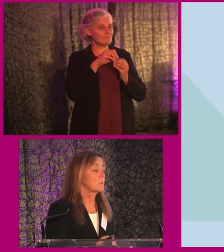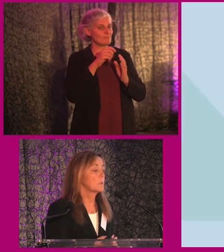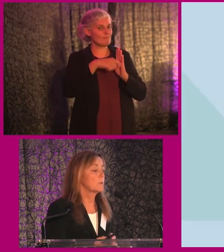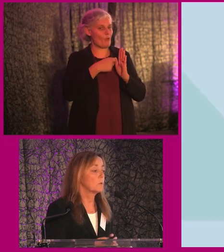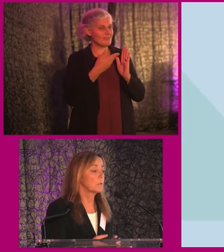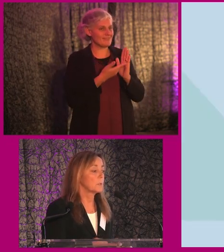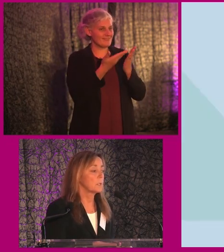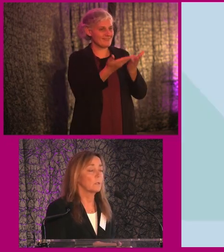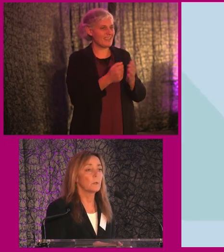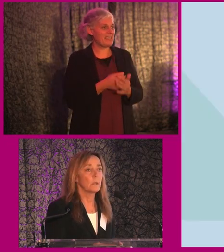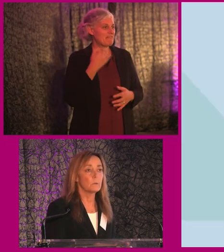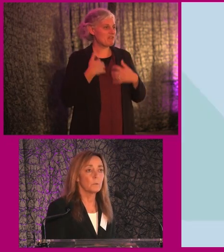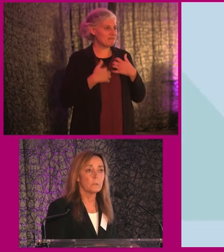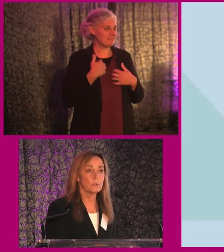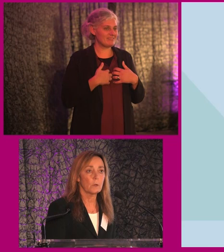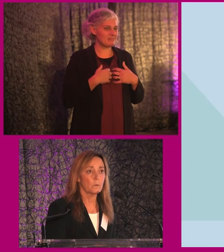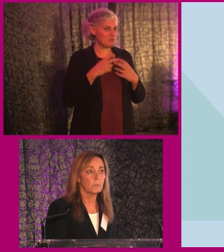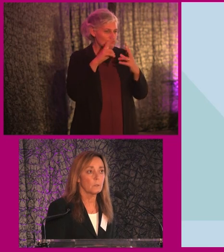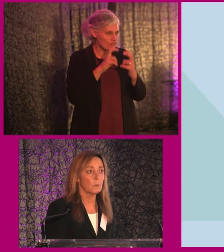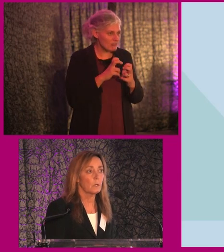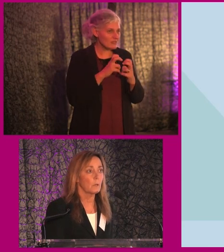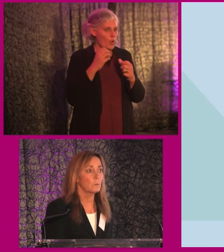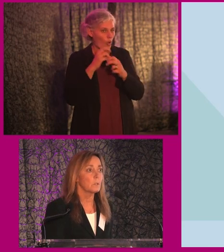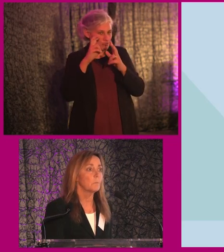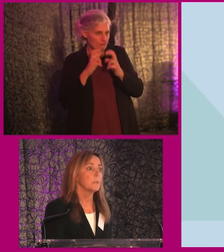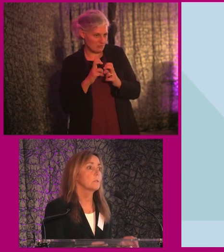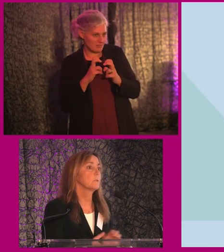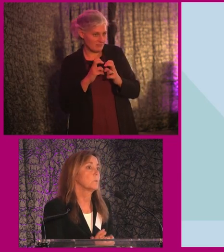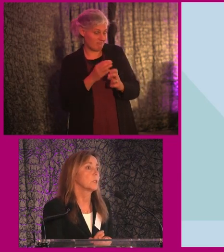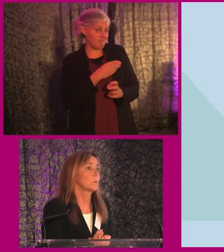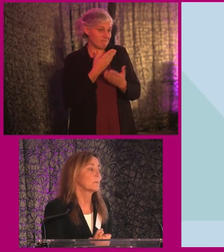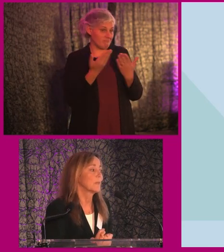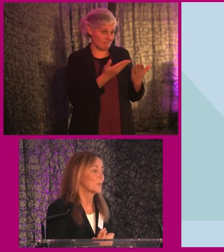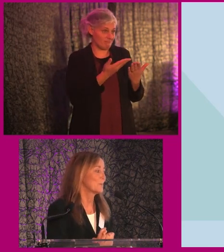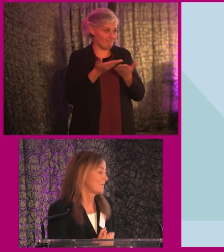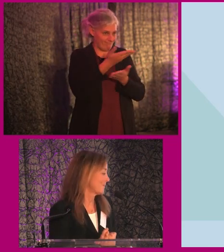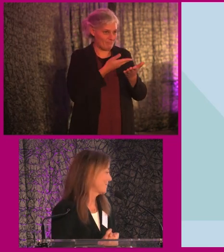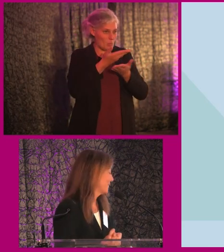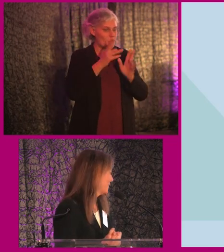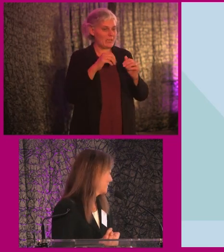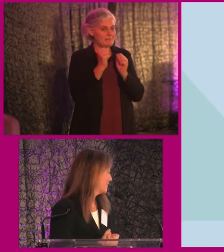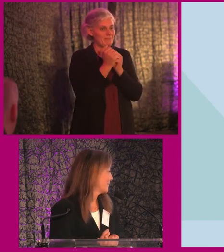But if you are interested in that research or other research we carrying out, please do reach out. Thank you.